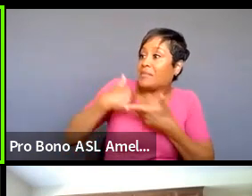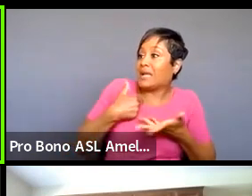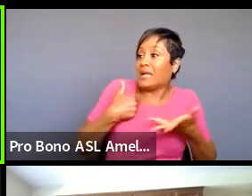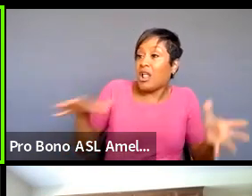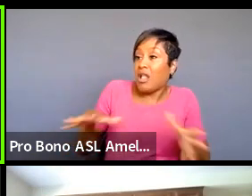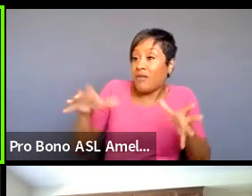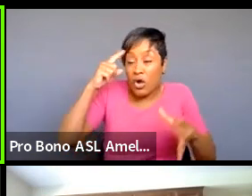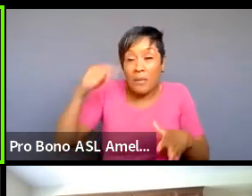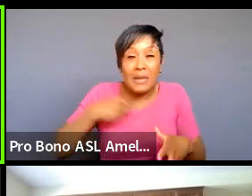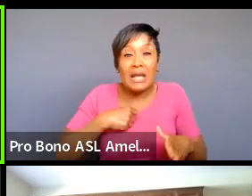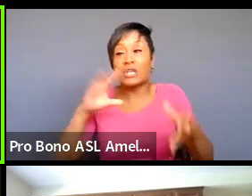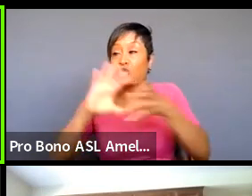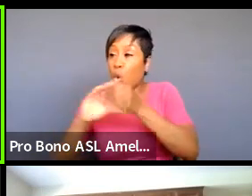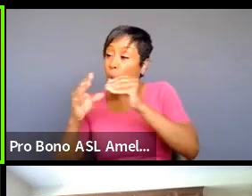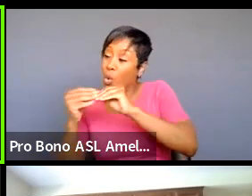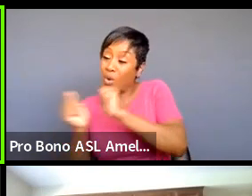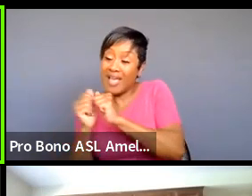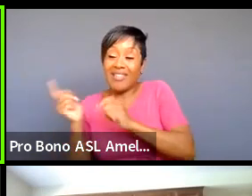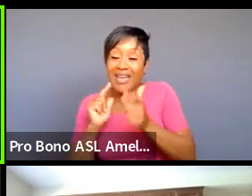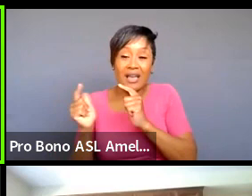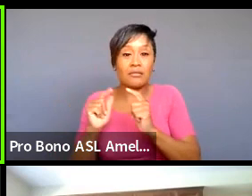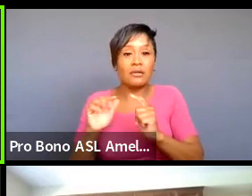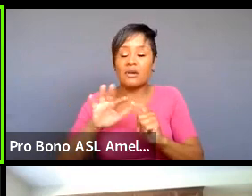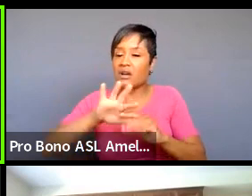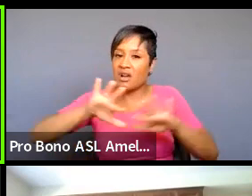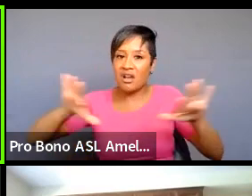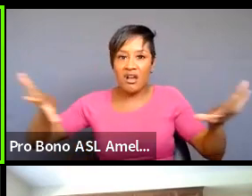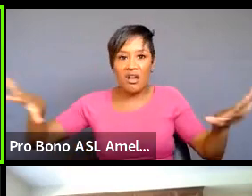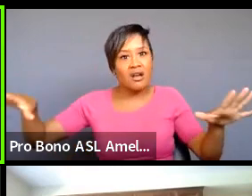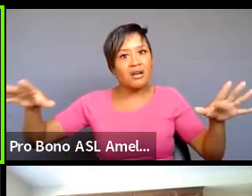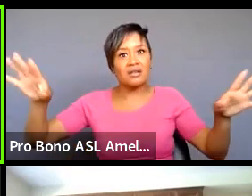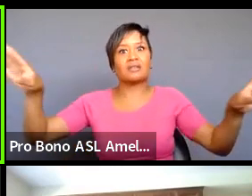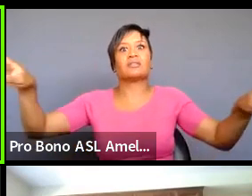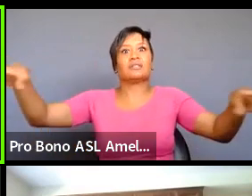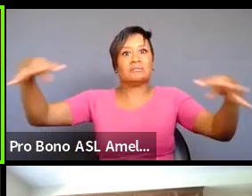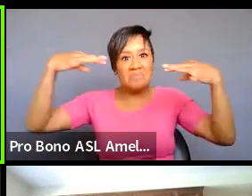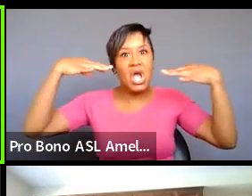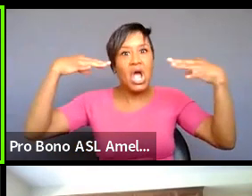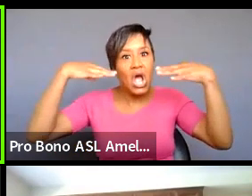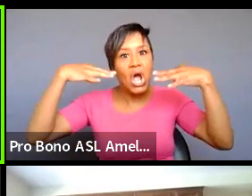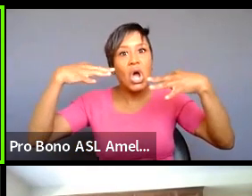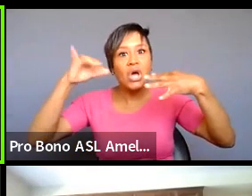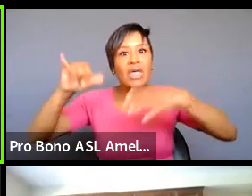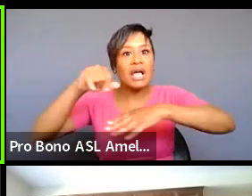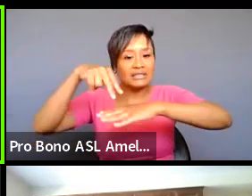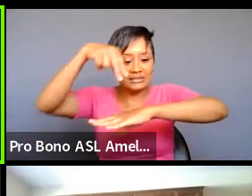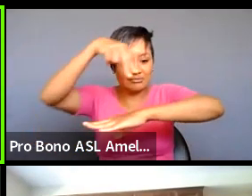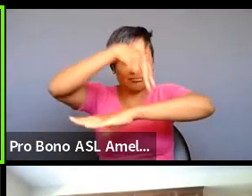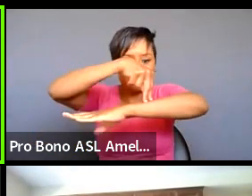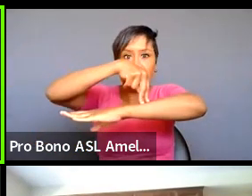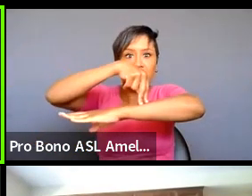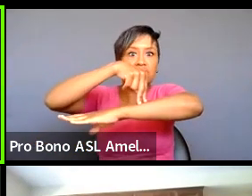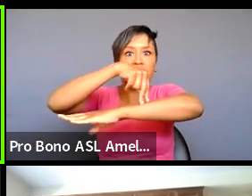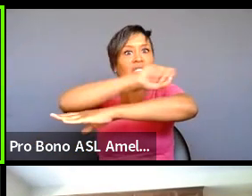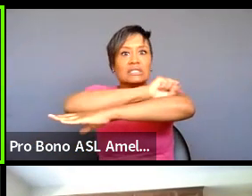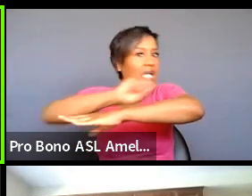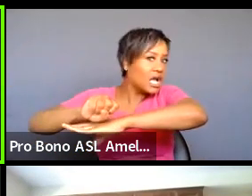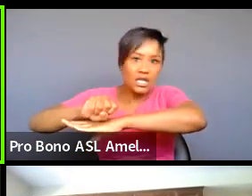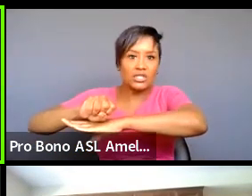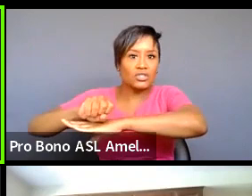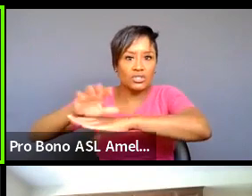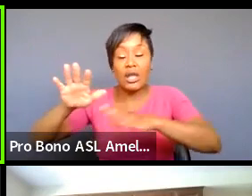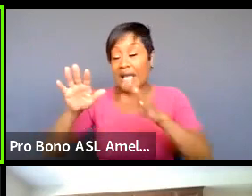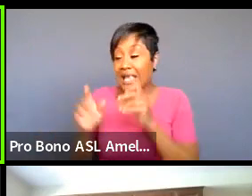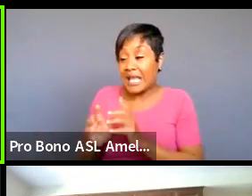one else is telling the story with you it is a commanding stage and and how